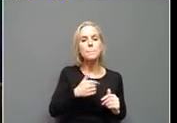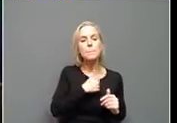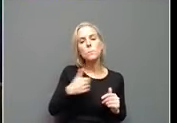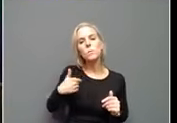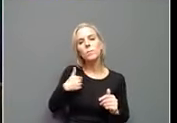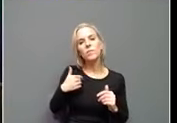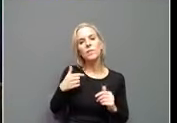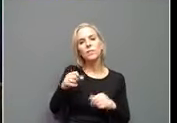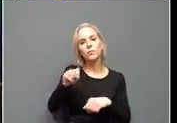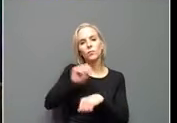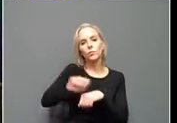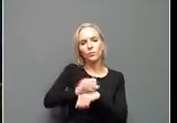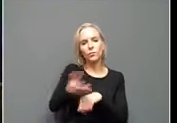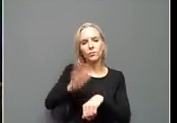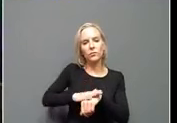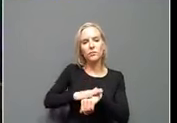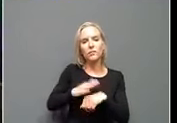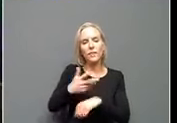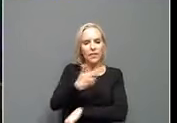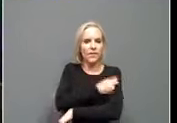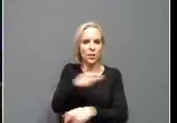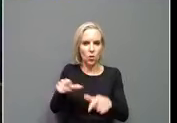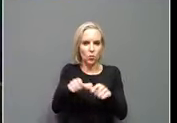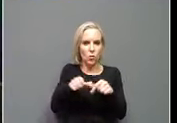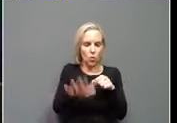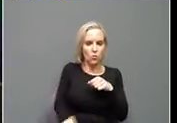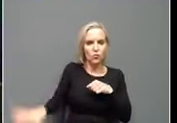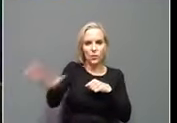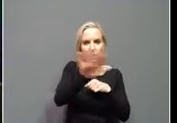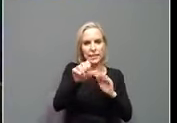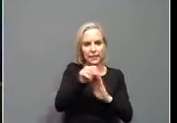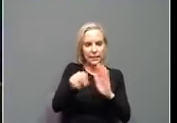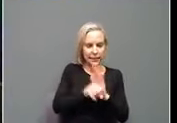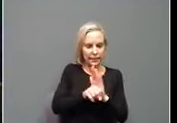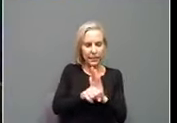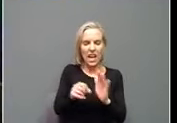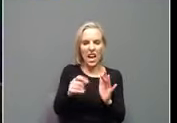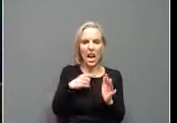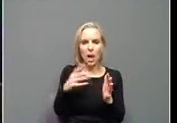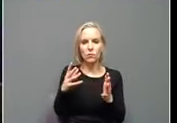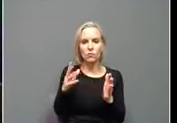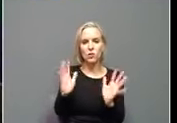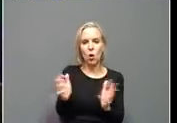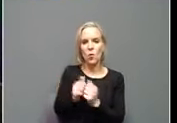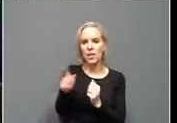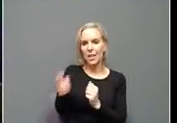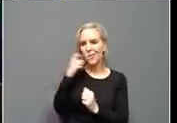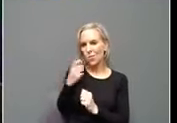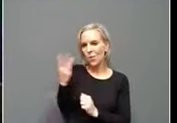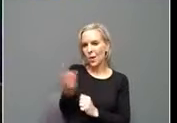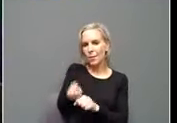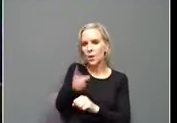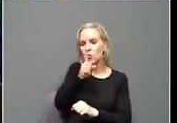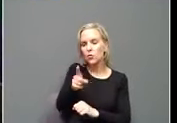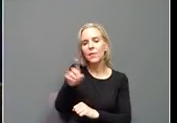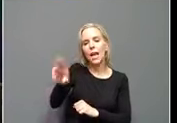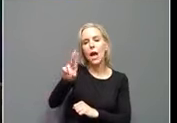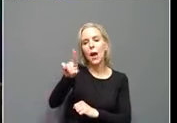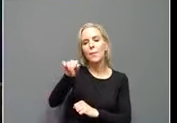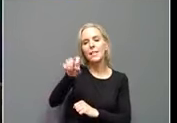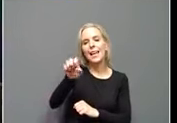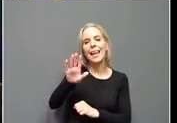vaccine locations throughout the state. I talked with them this Wednesday, and we'll continue to message with them to make sure they're updating their inventory daily,